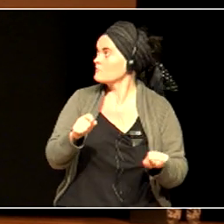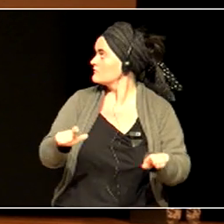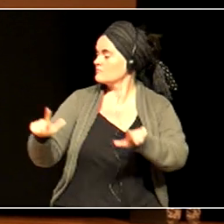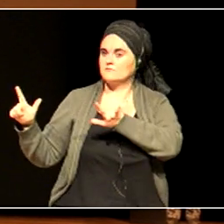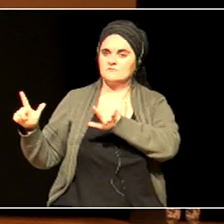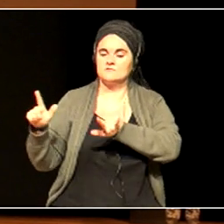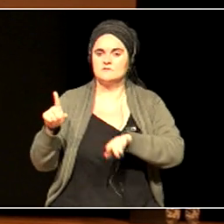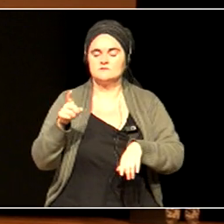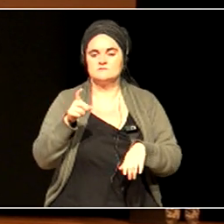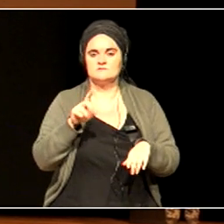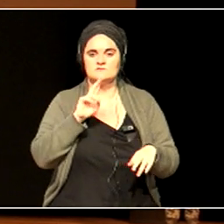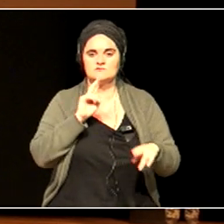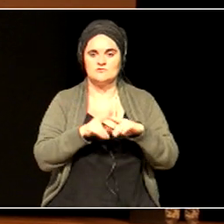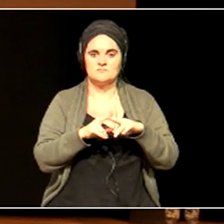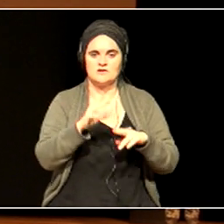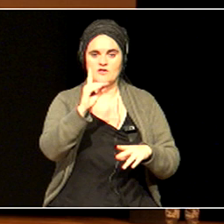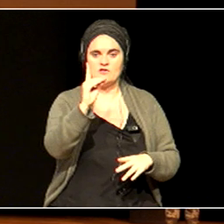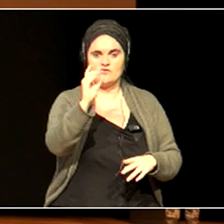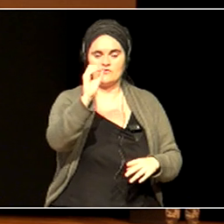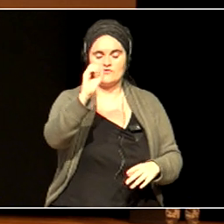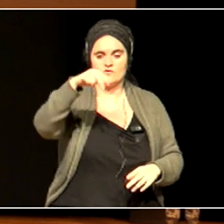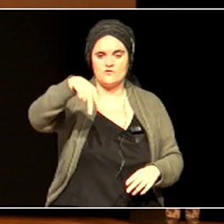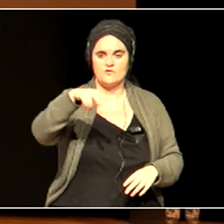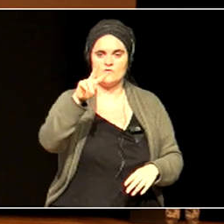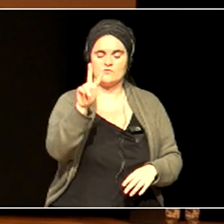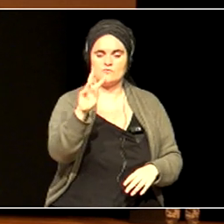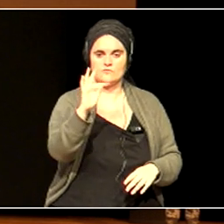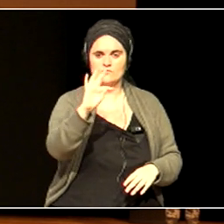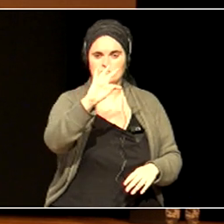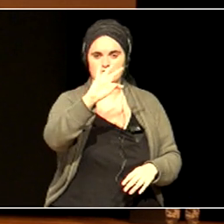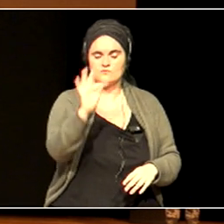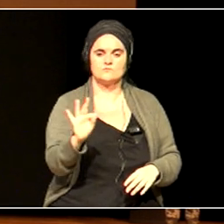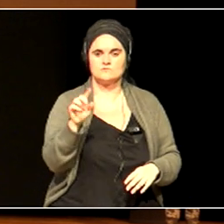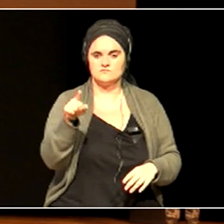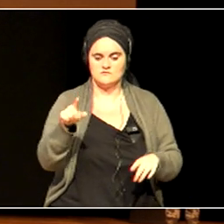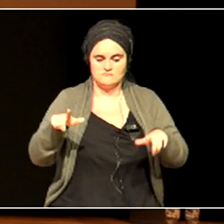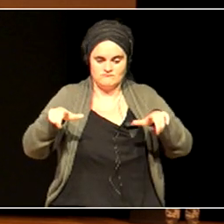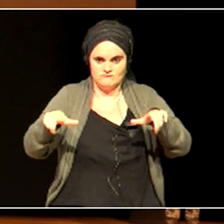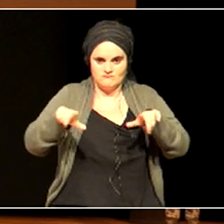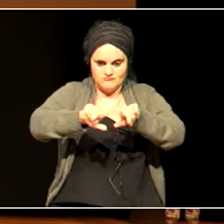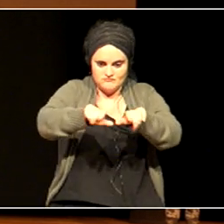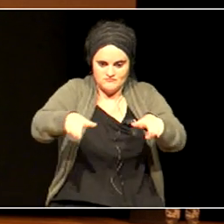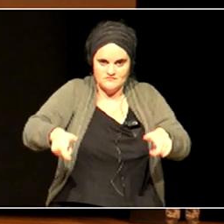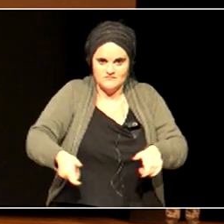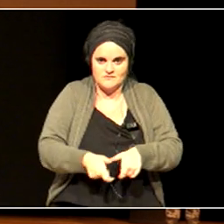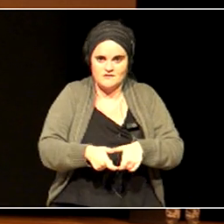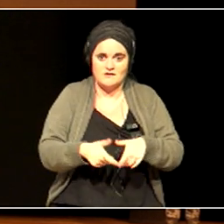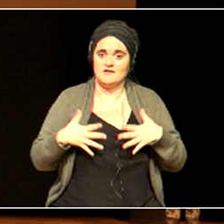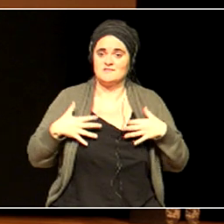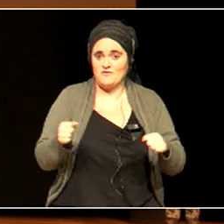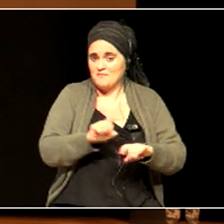a round cake with a hole in the middle. It's not very good for you, but I think this view of economics